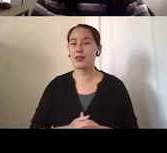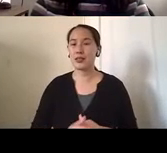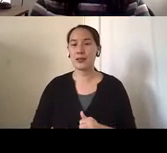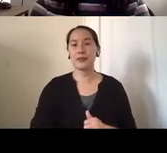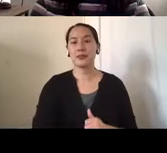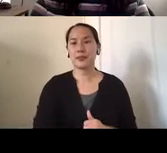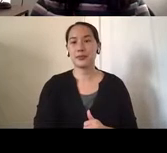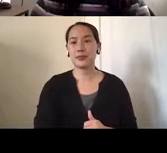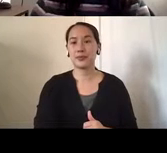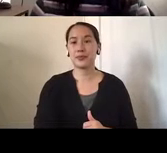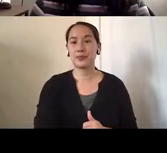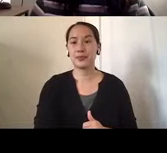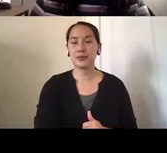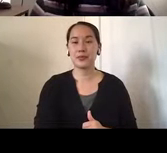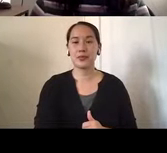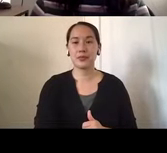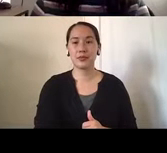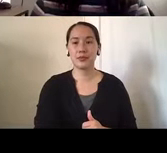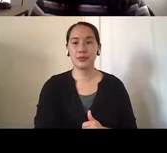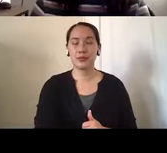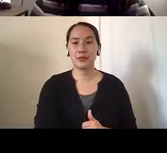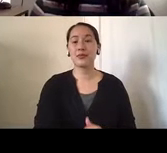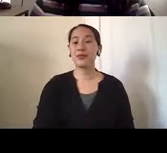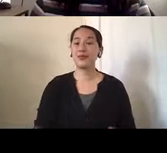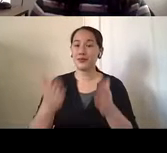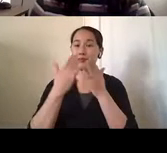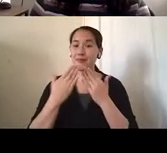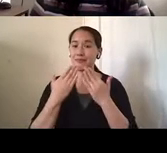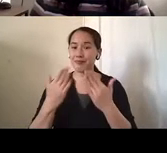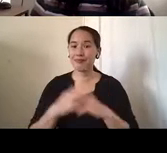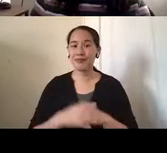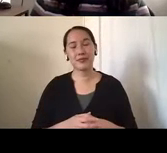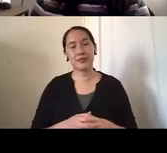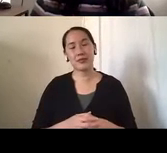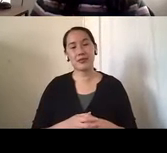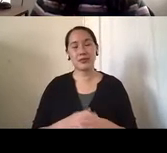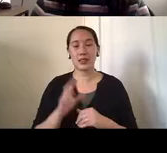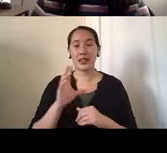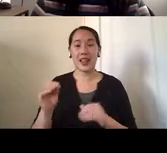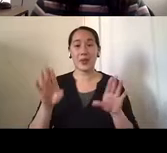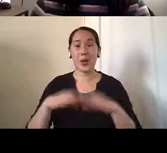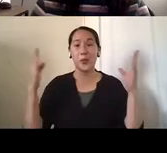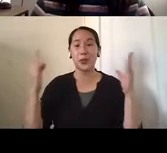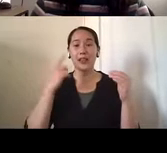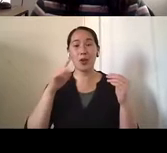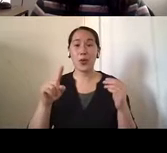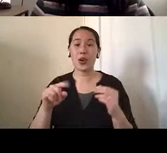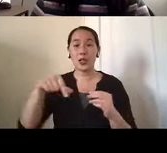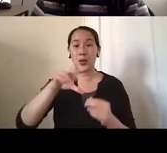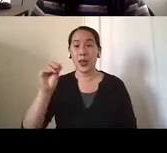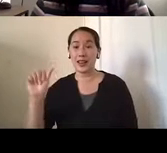story together. So I'll say thank you. Um, and we'll open it up for Q and A.